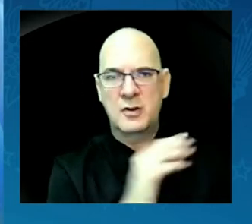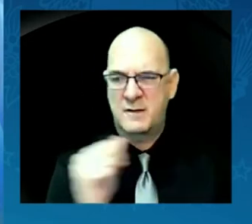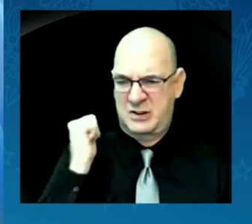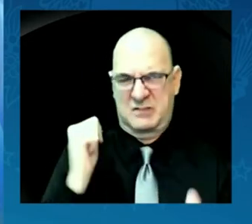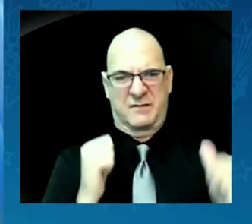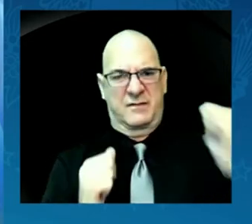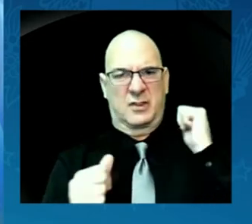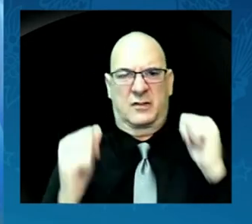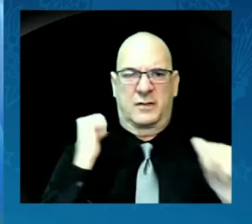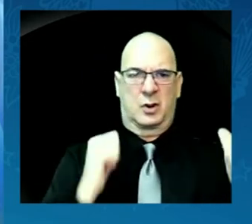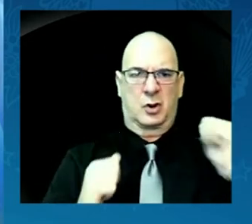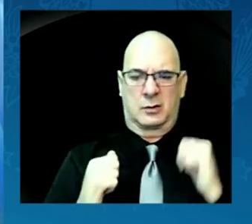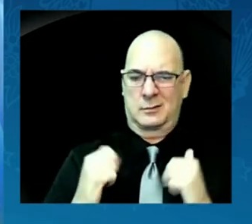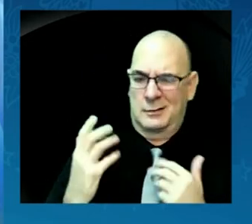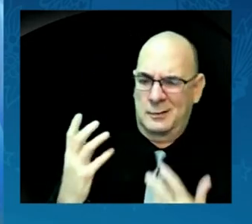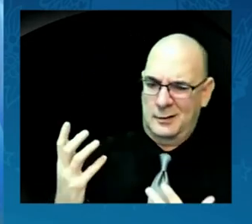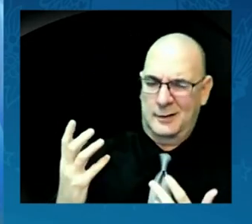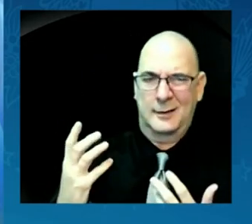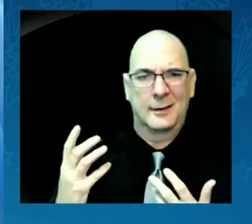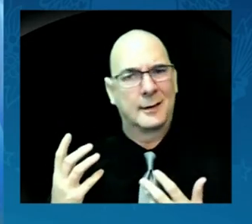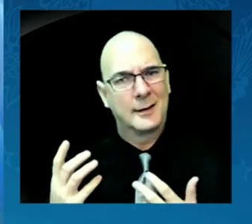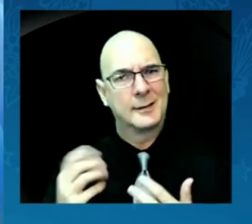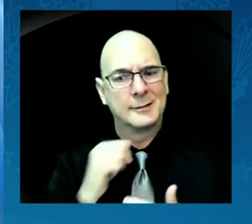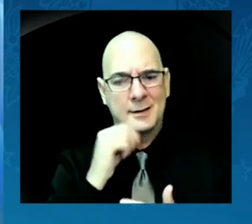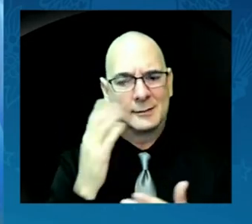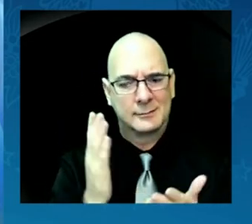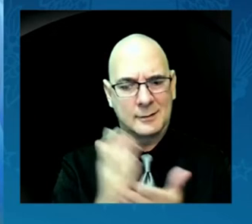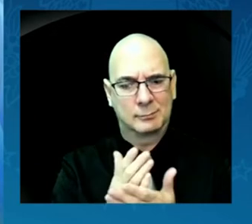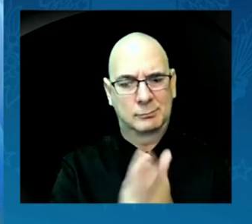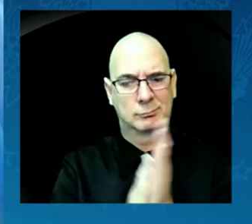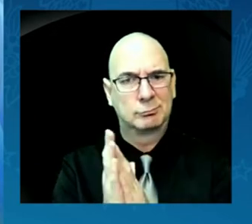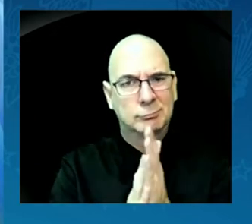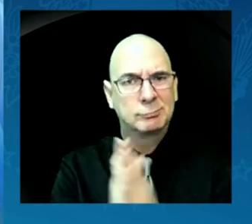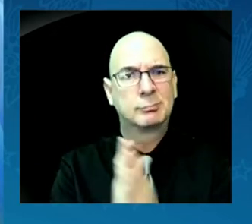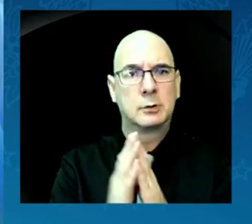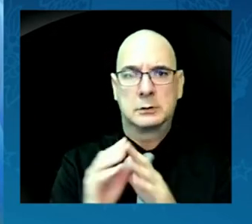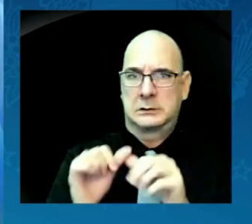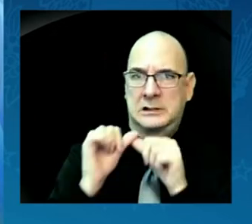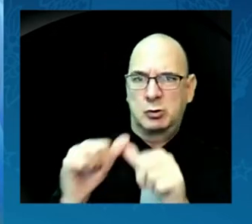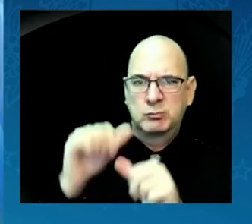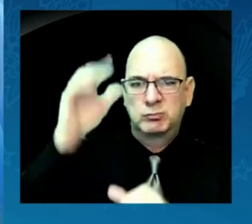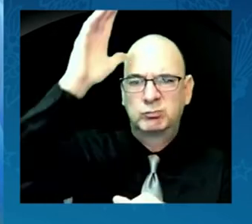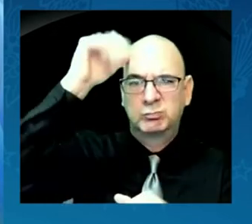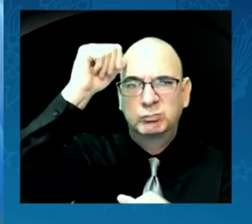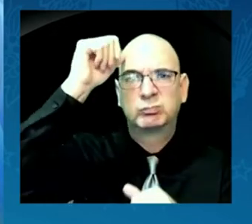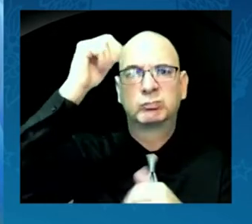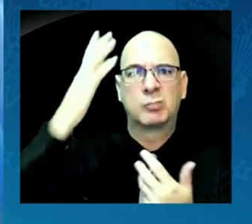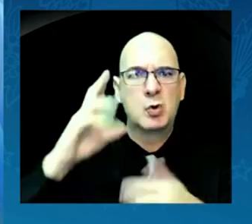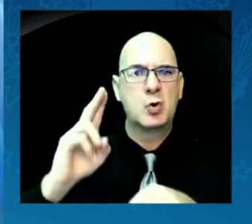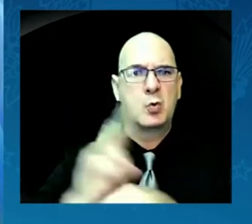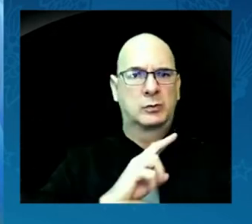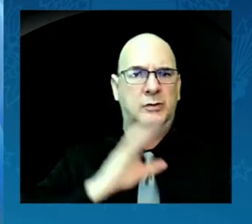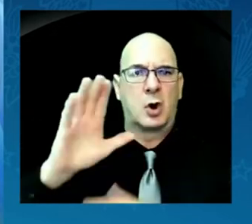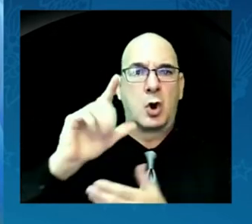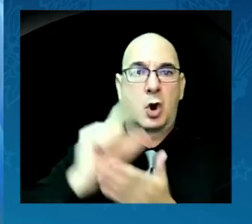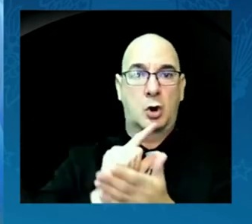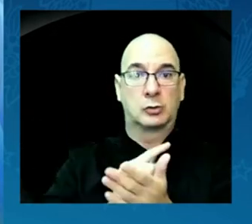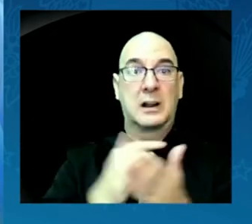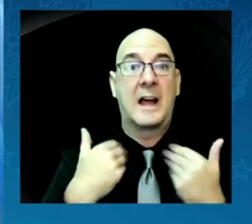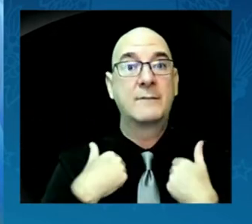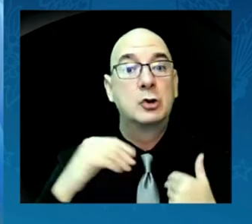will. And we will continue to use every tool we have to strengthen the right to vote.